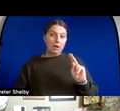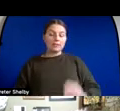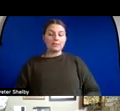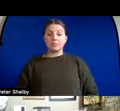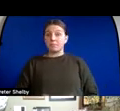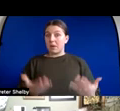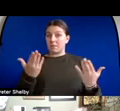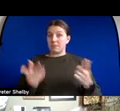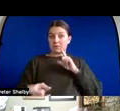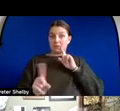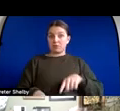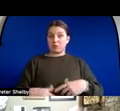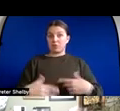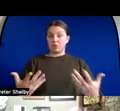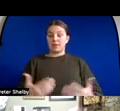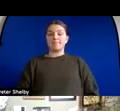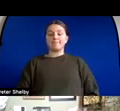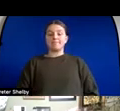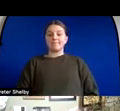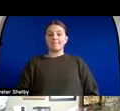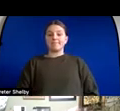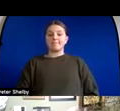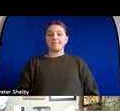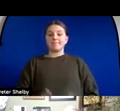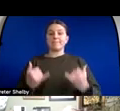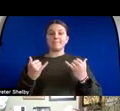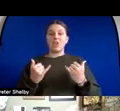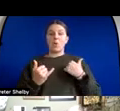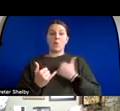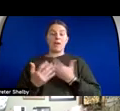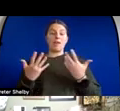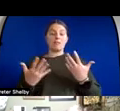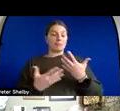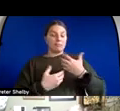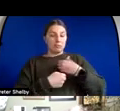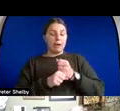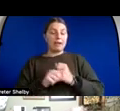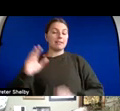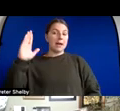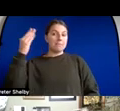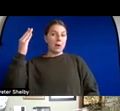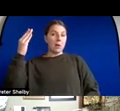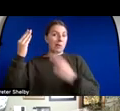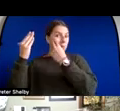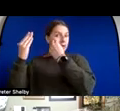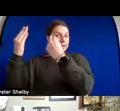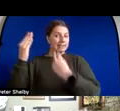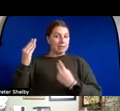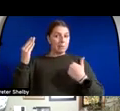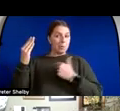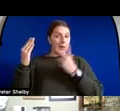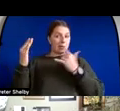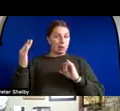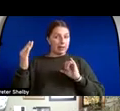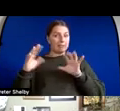is that now we finally have a mirror now we can finally see what we look like as a whole and you know a mirror